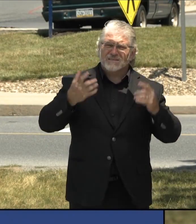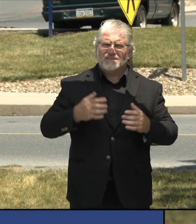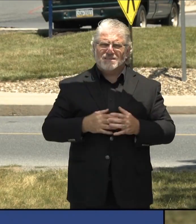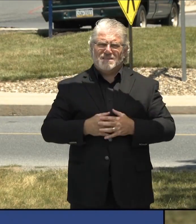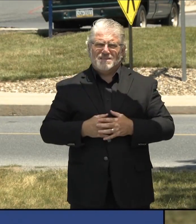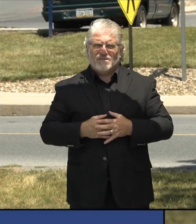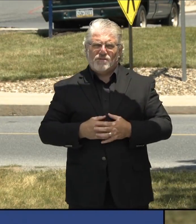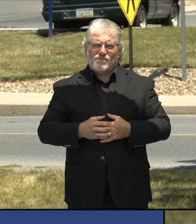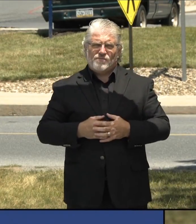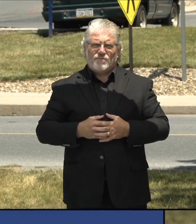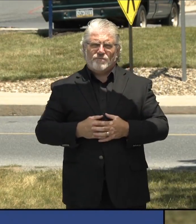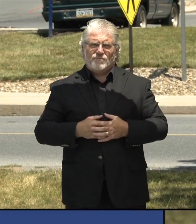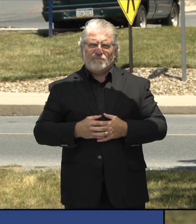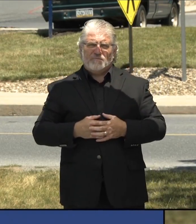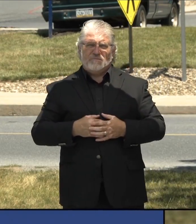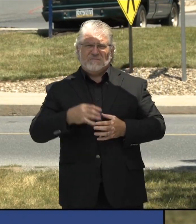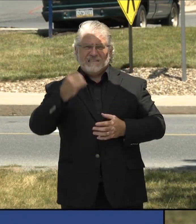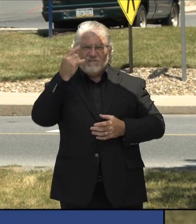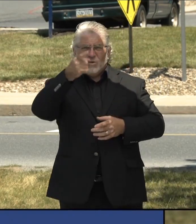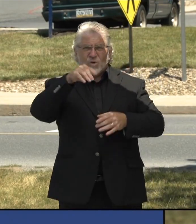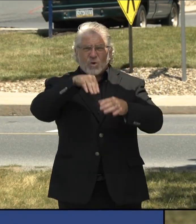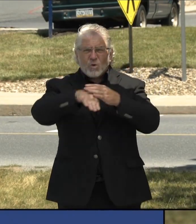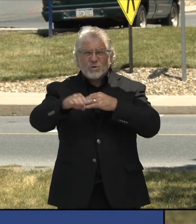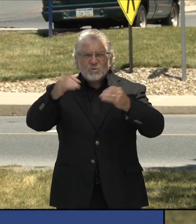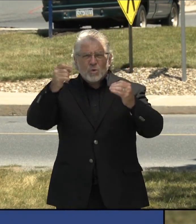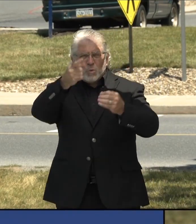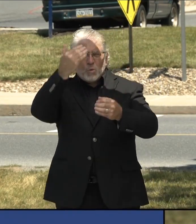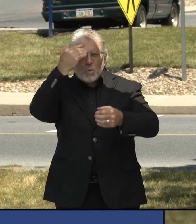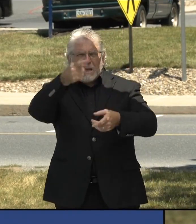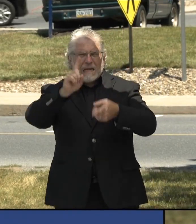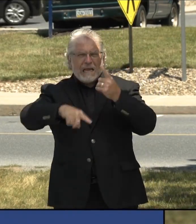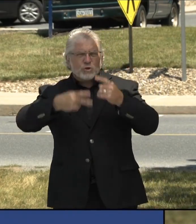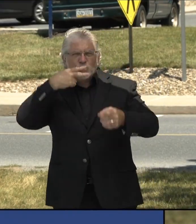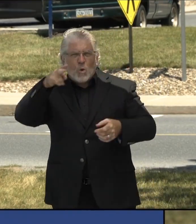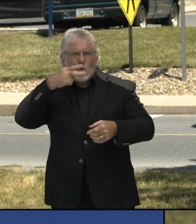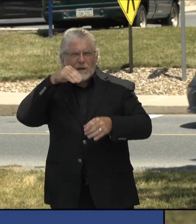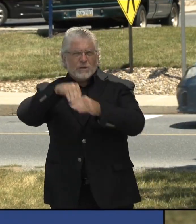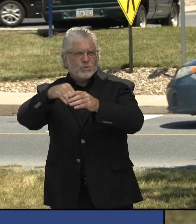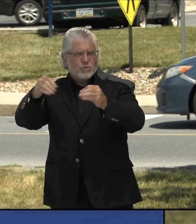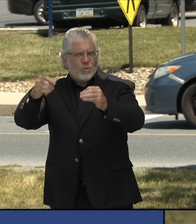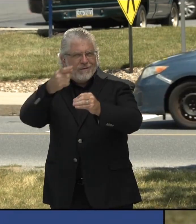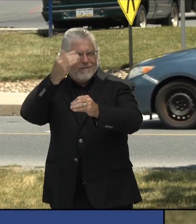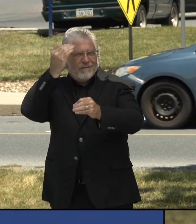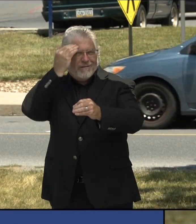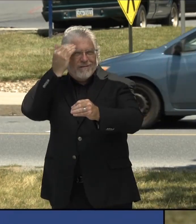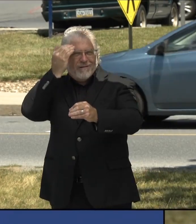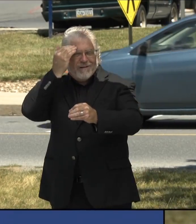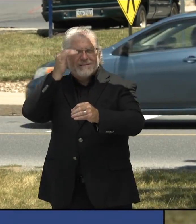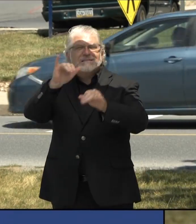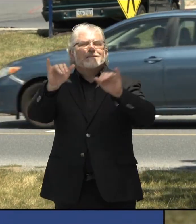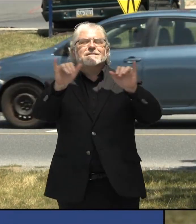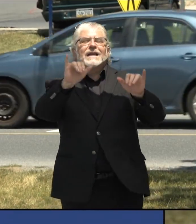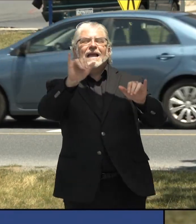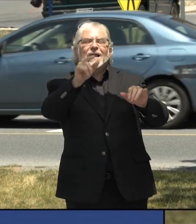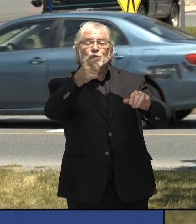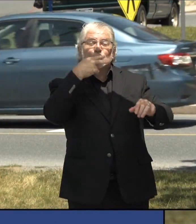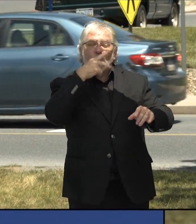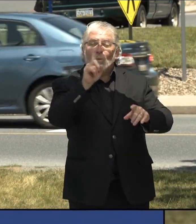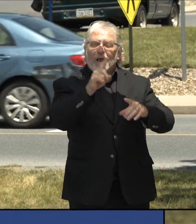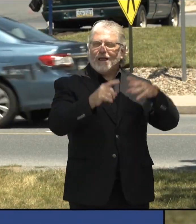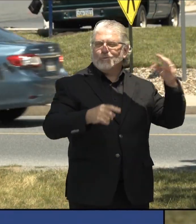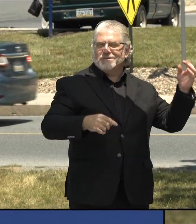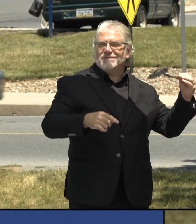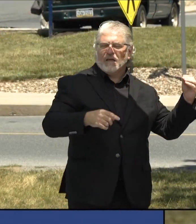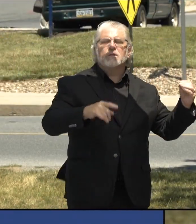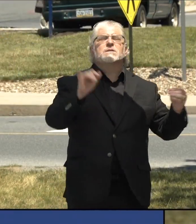that. And we need to make it that it's really just socially unacceptable to do that because you are putting everyone else at risk. And